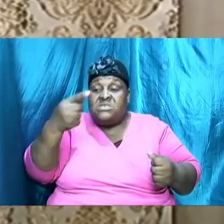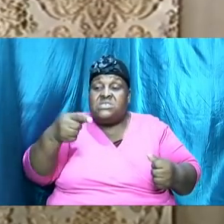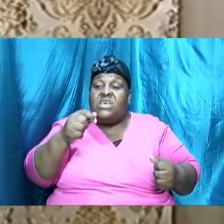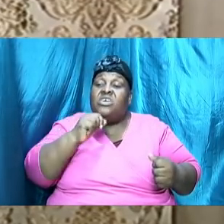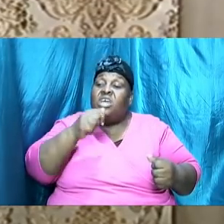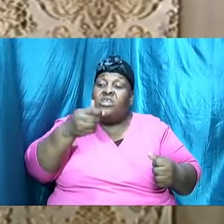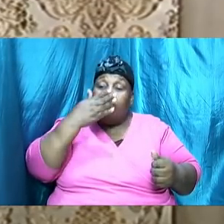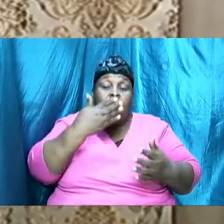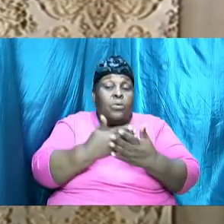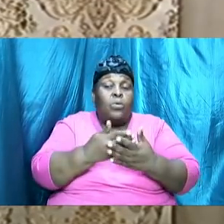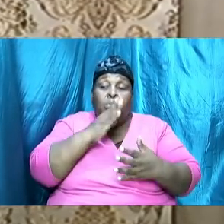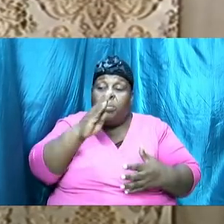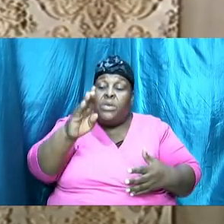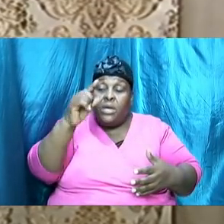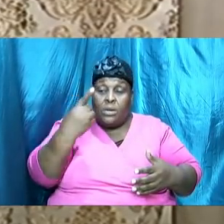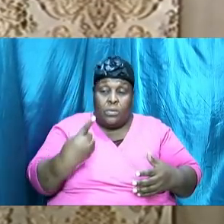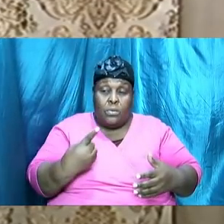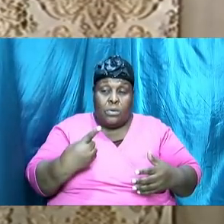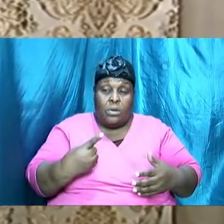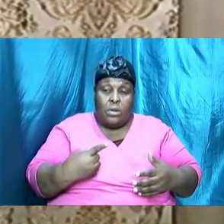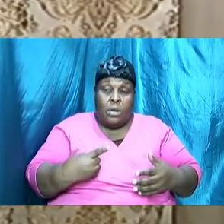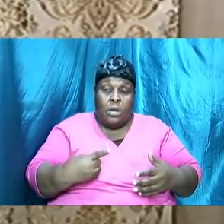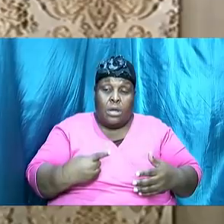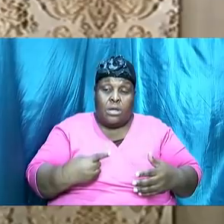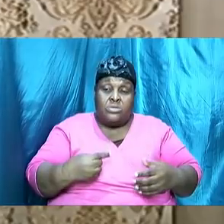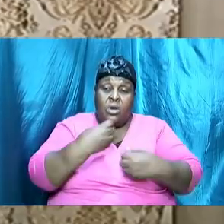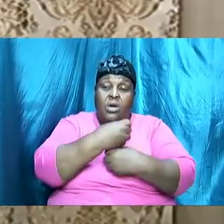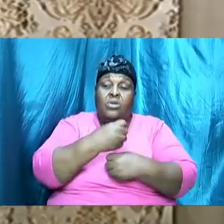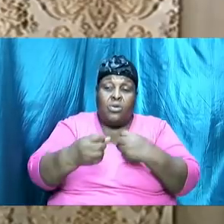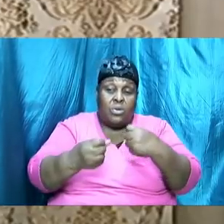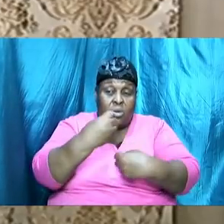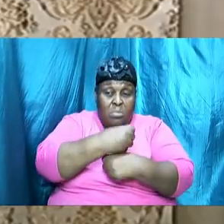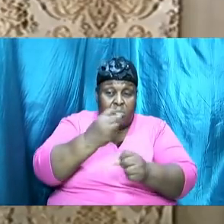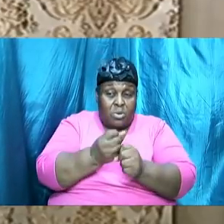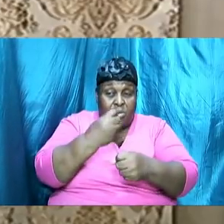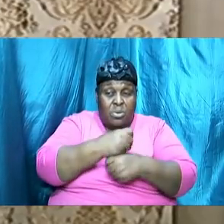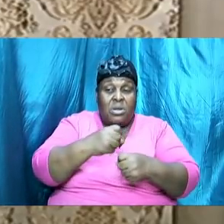to be alone and he was going to bring forth Eve sin was not yet in the world